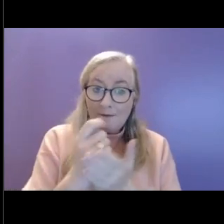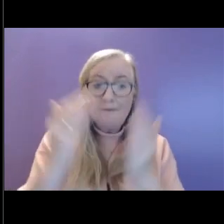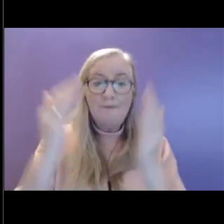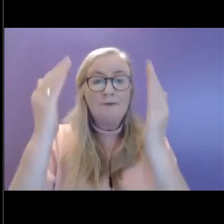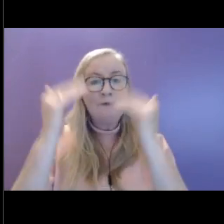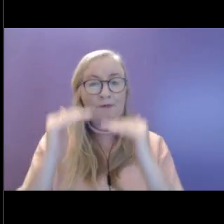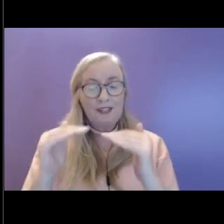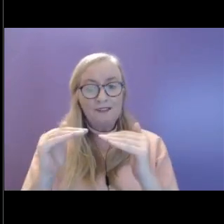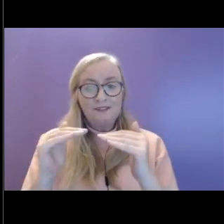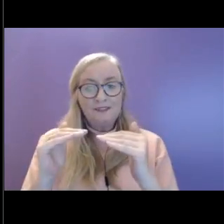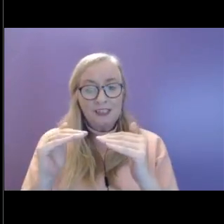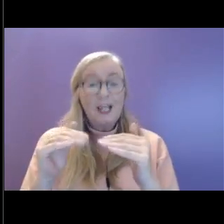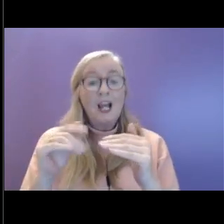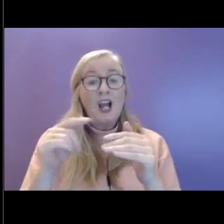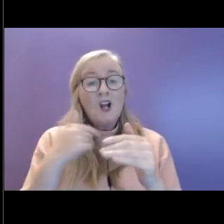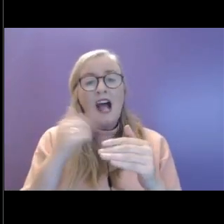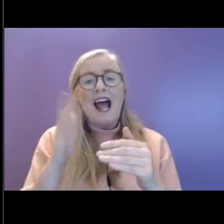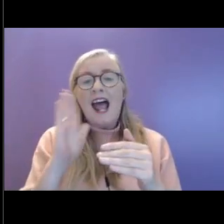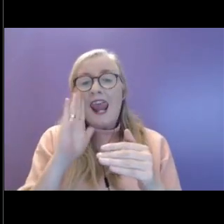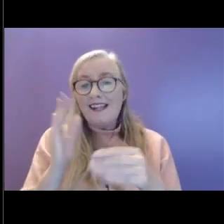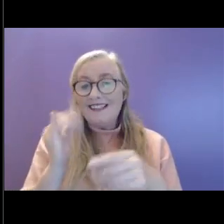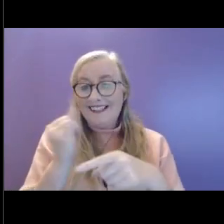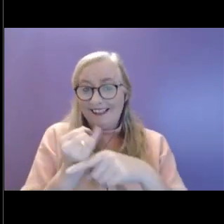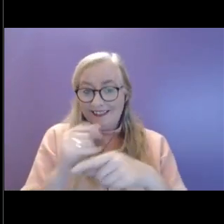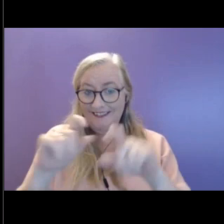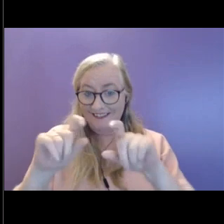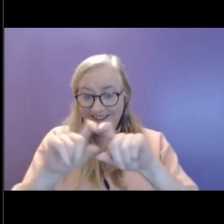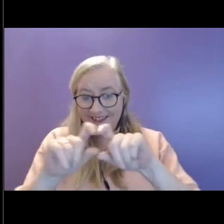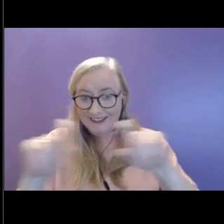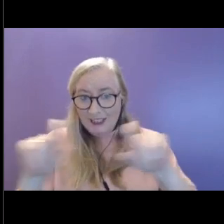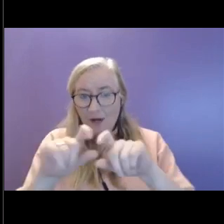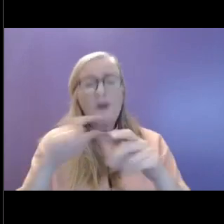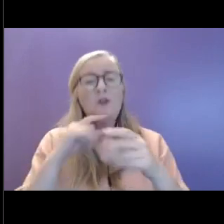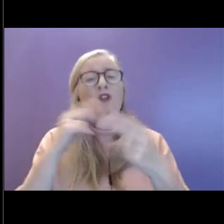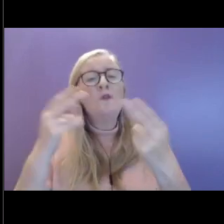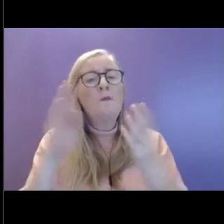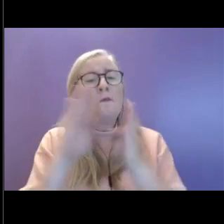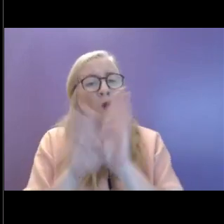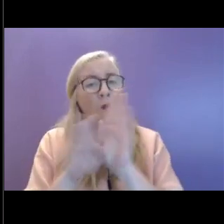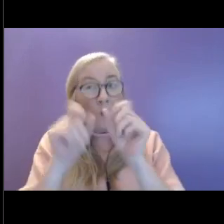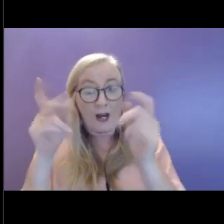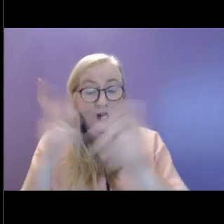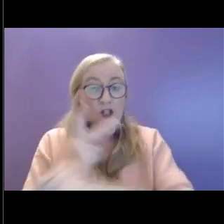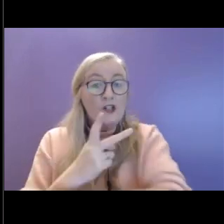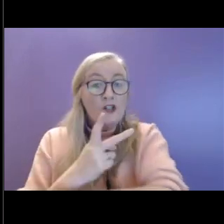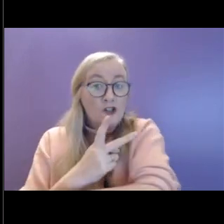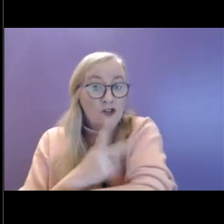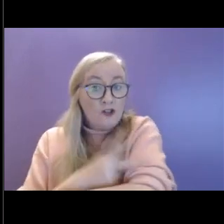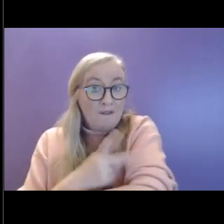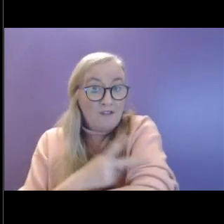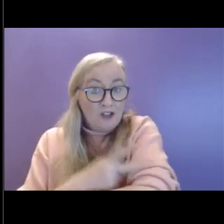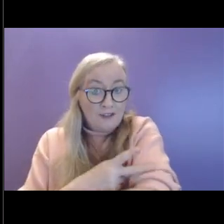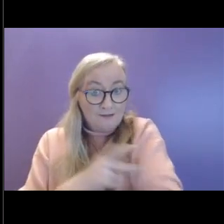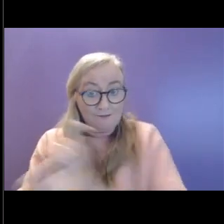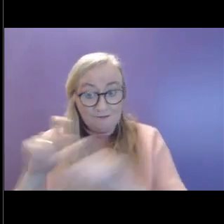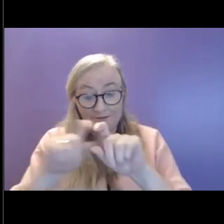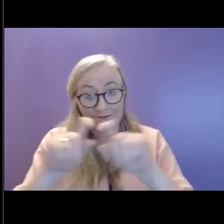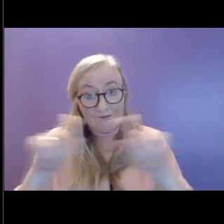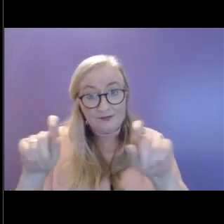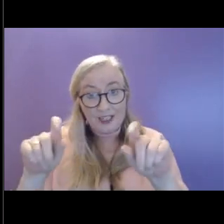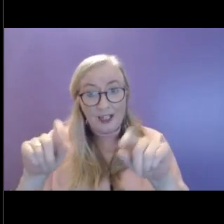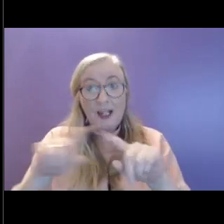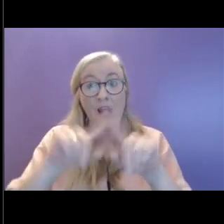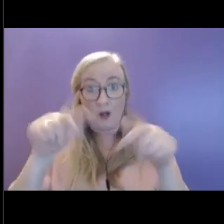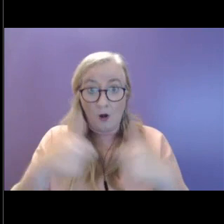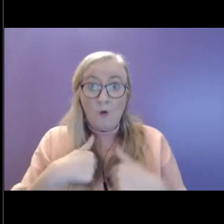it will apply to some people among others, but perhaps something to be aware of. And that's supervision. We are very